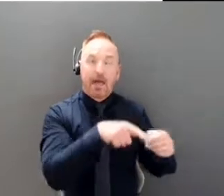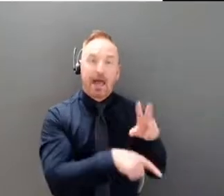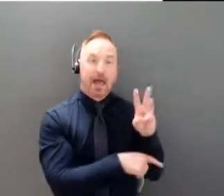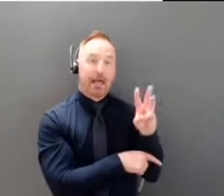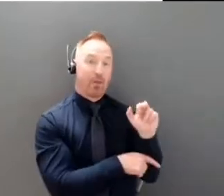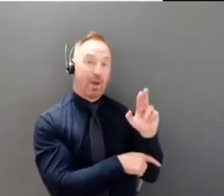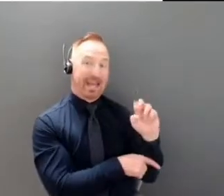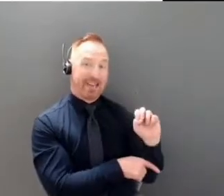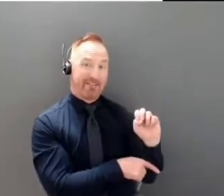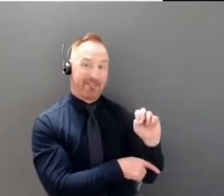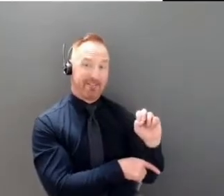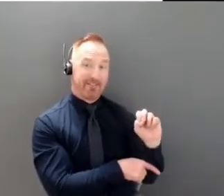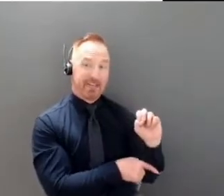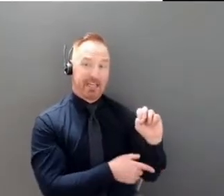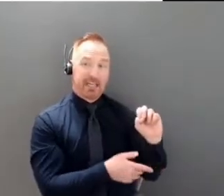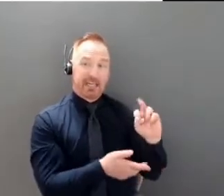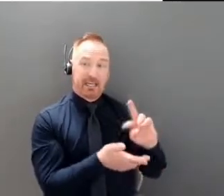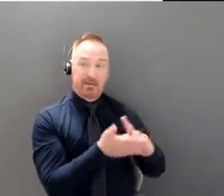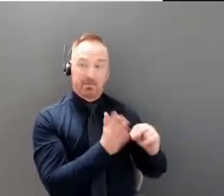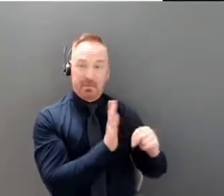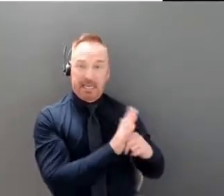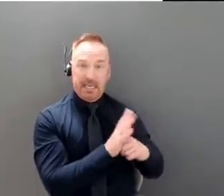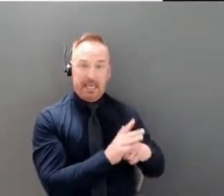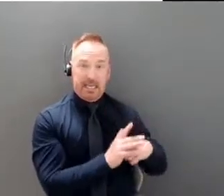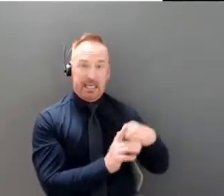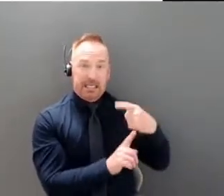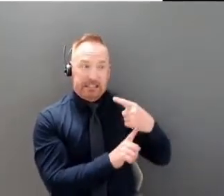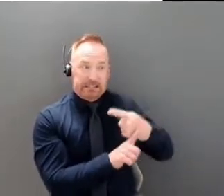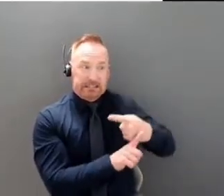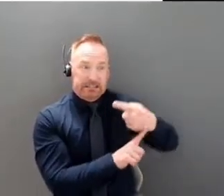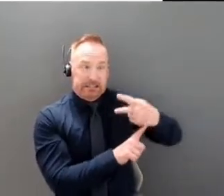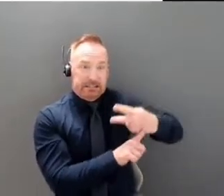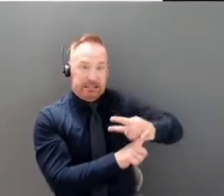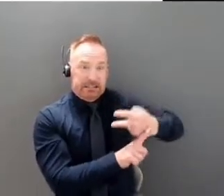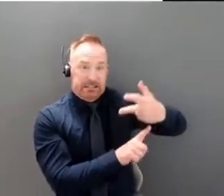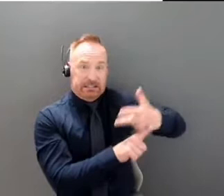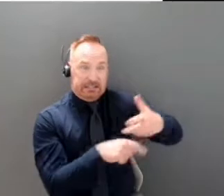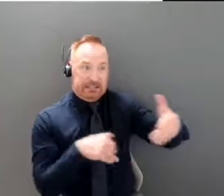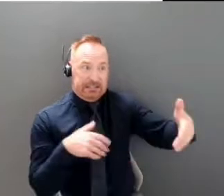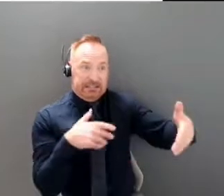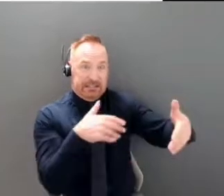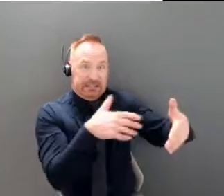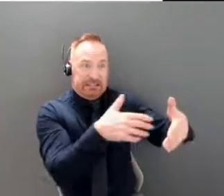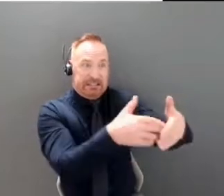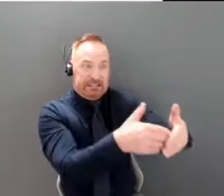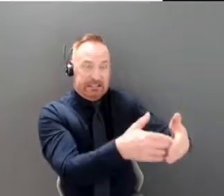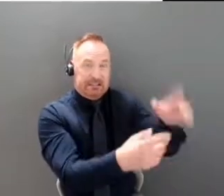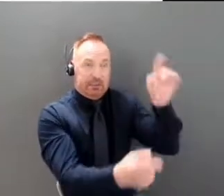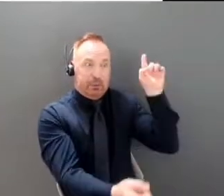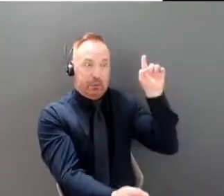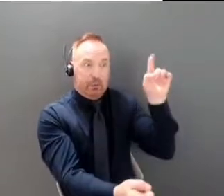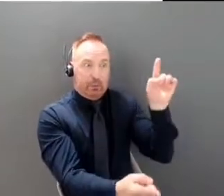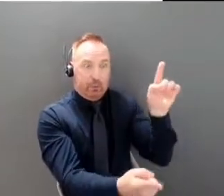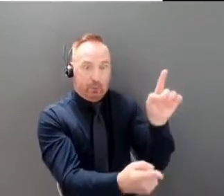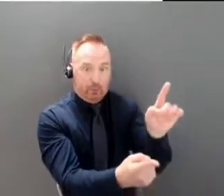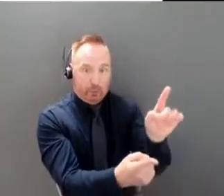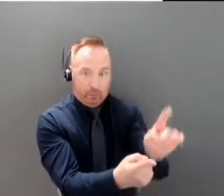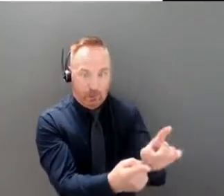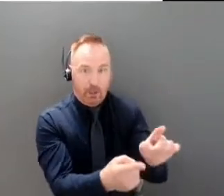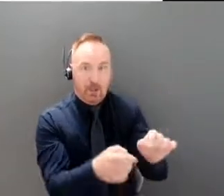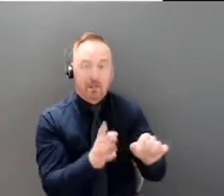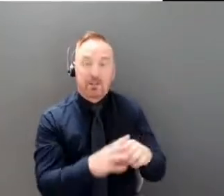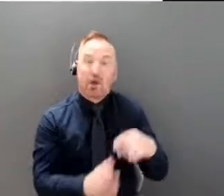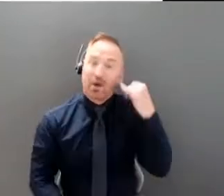us at least three months to get through, two and a half to three months to get through. So you can imagine if we are